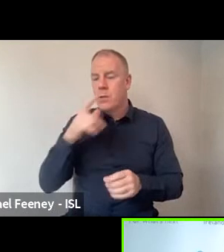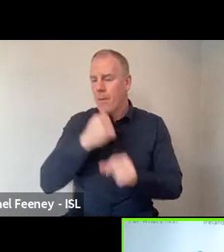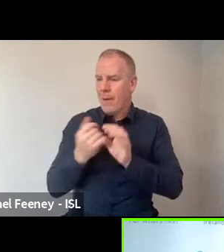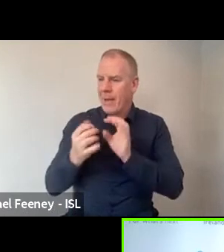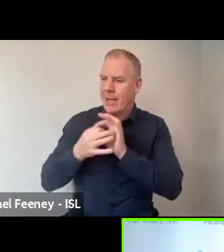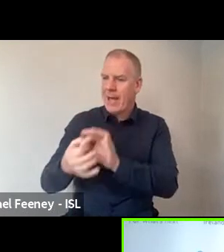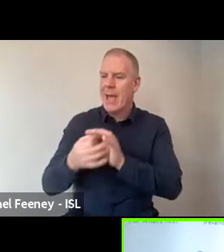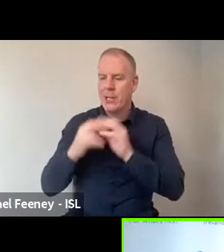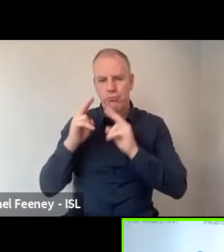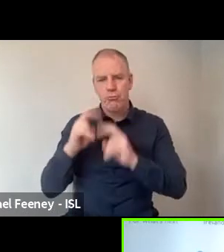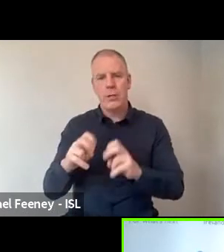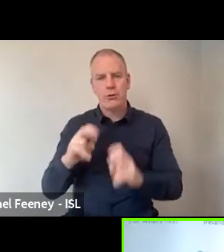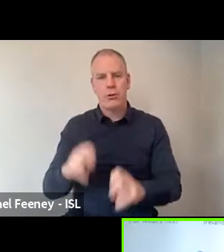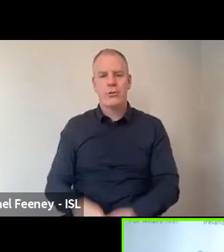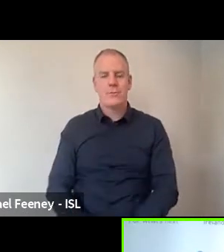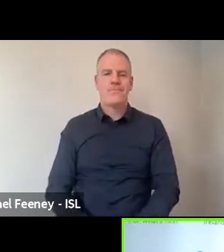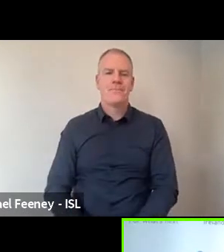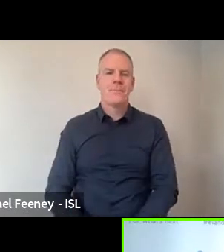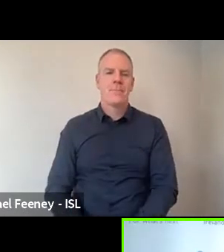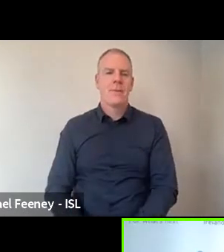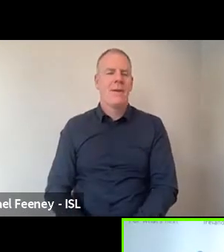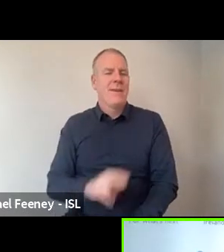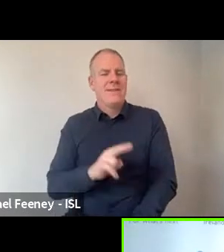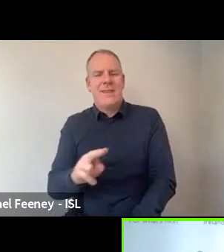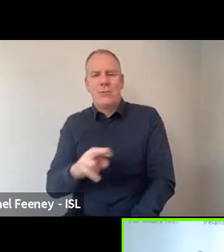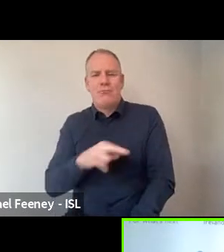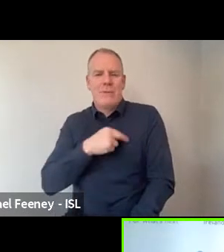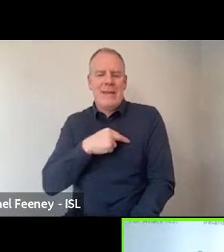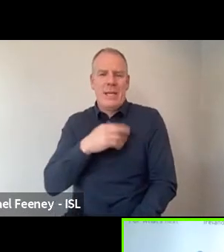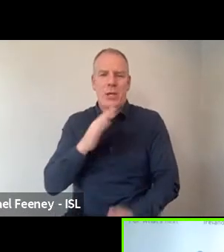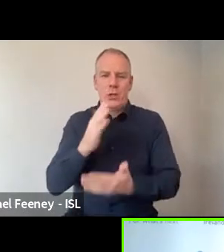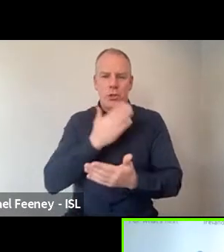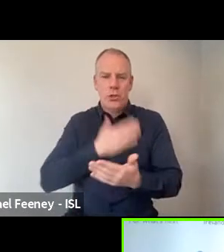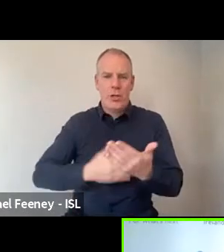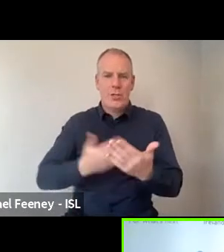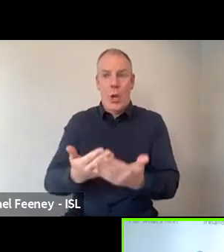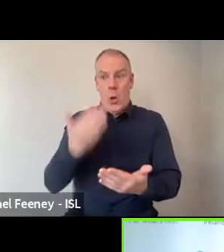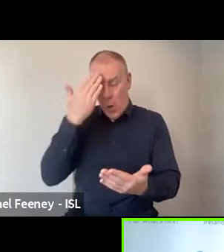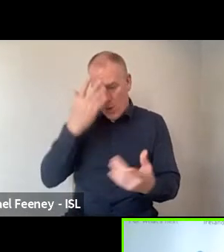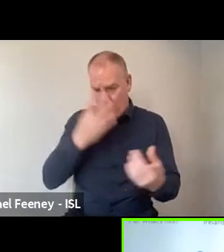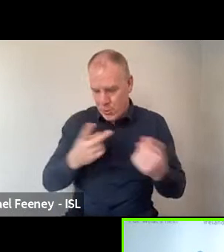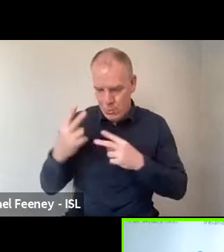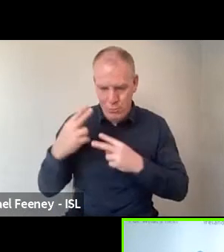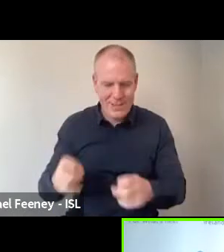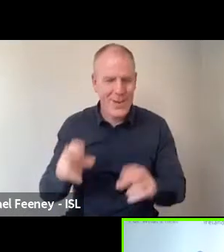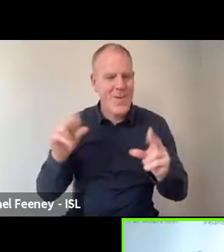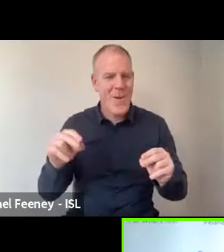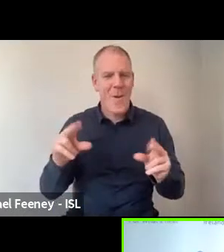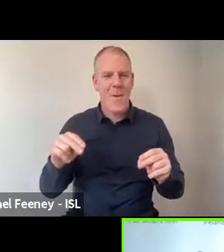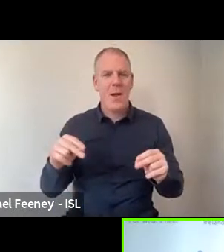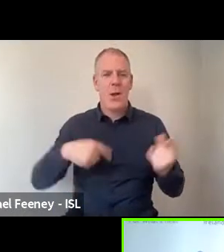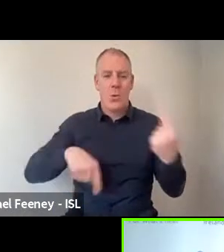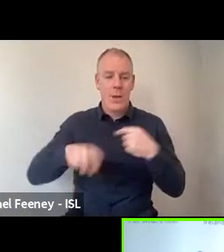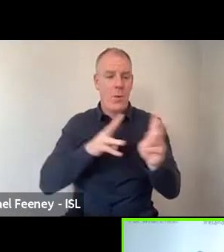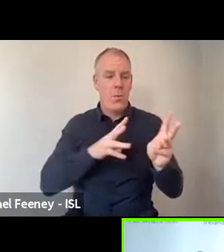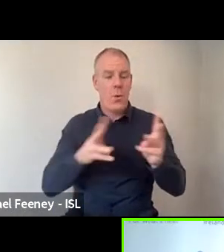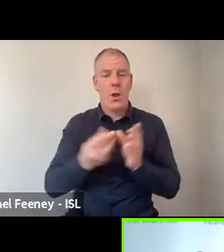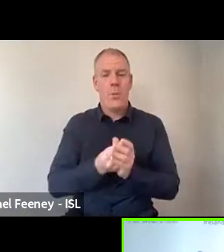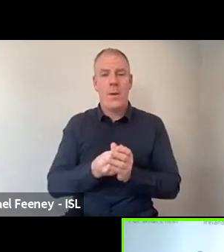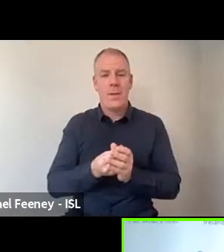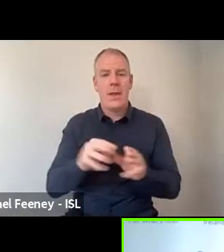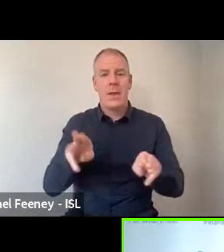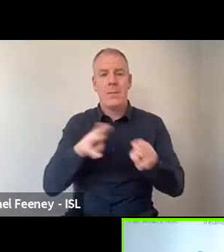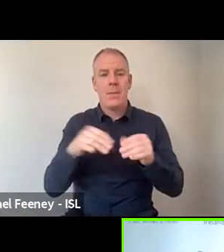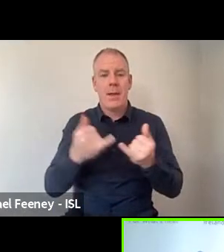I suppose it's not necessarily something you just learn as a researcher. And I think, you know, what we've been doing, working with people like Campus